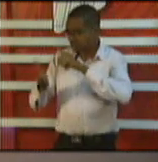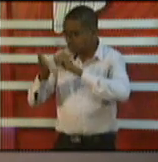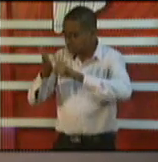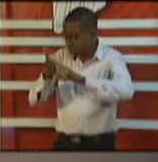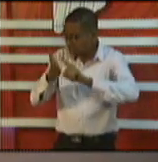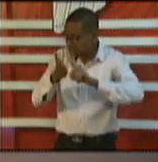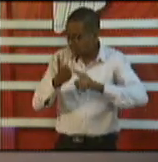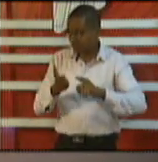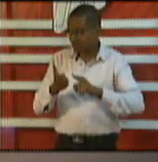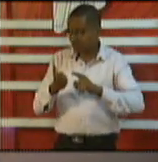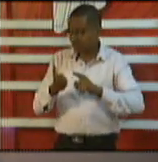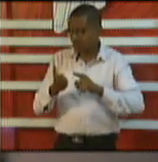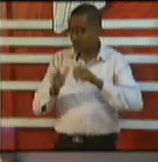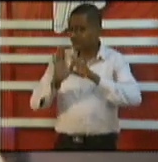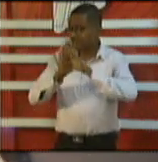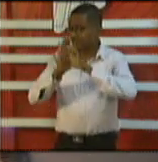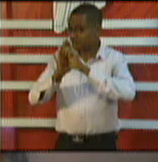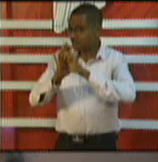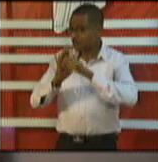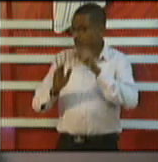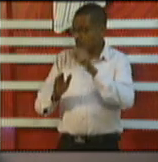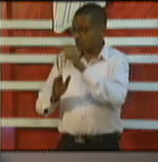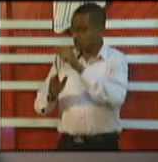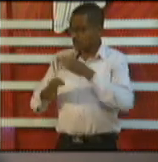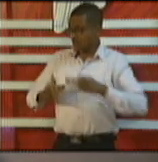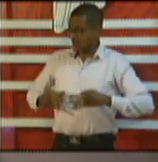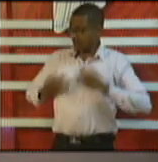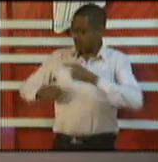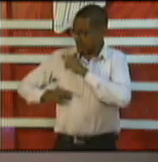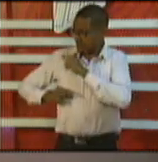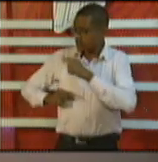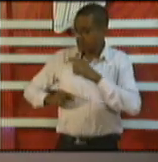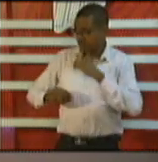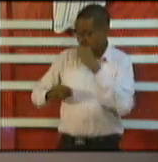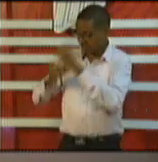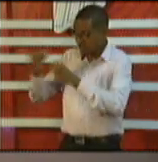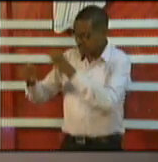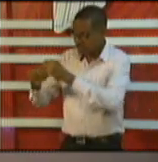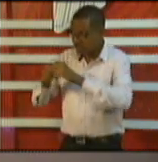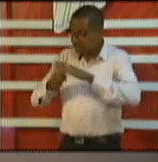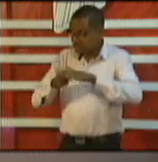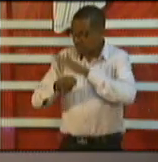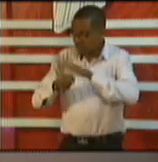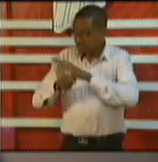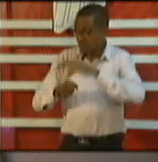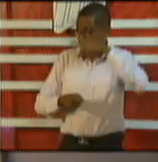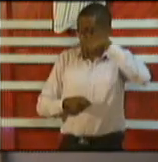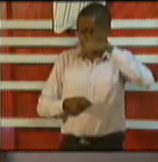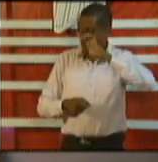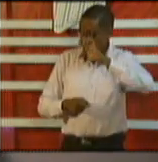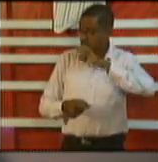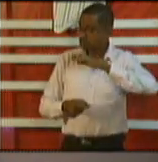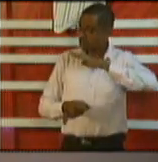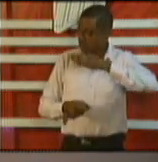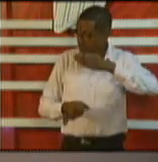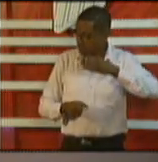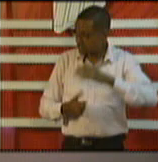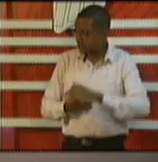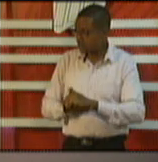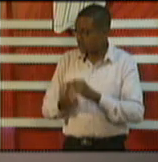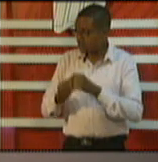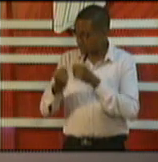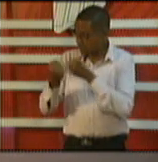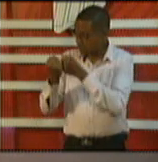preparation kits basically additionally while not illegal the government especially at beginning